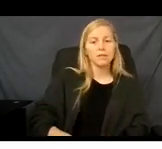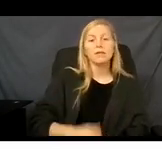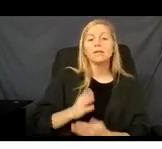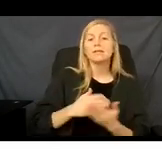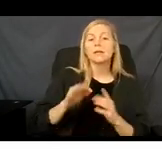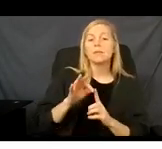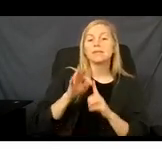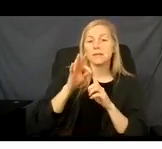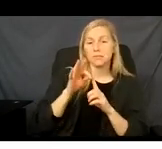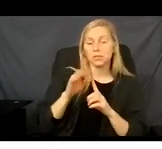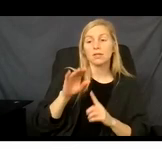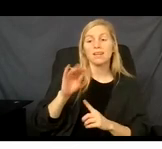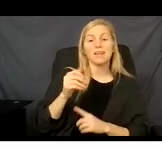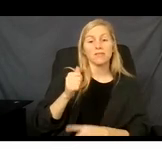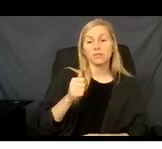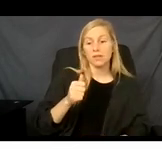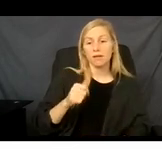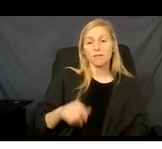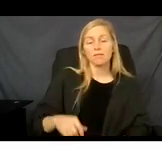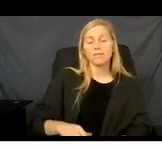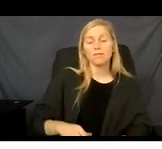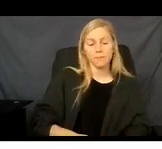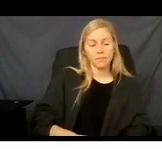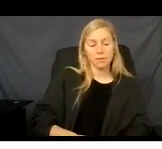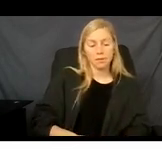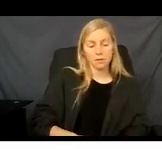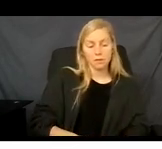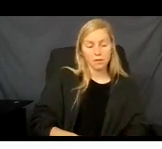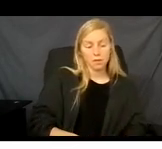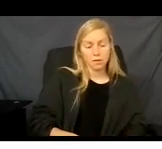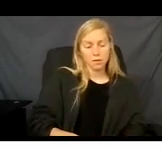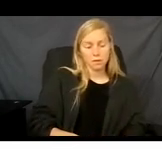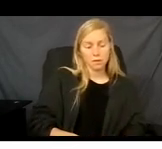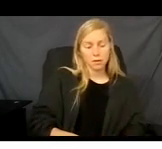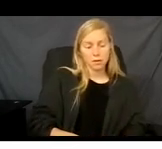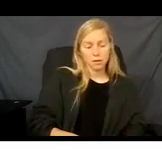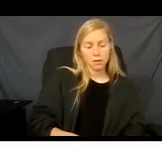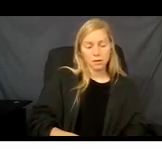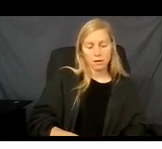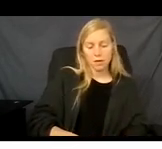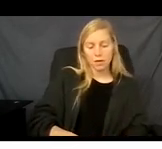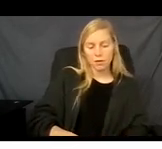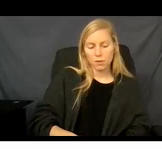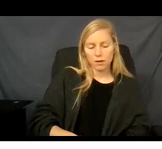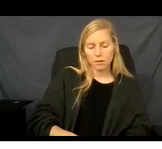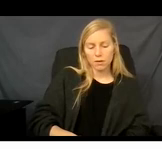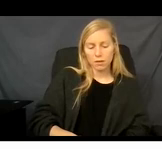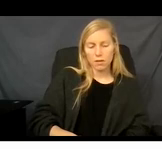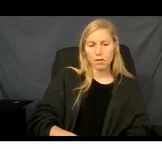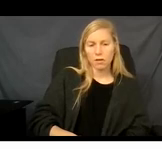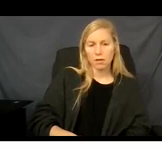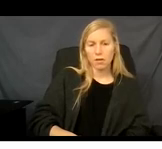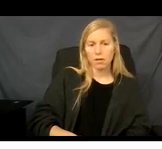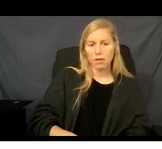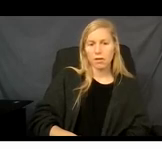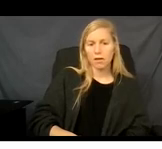you are not a new enrollee on the Medicaid, a new enrollee is someone that does not have any